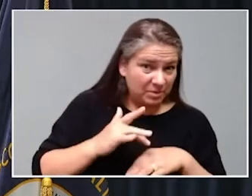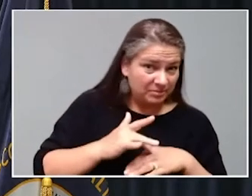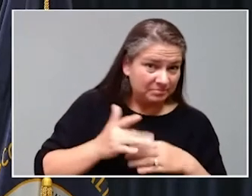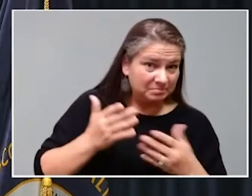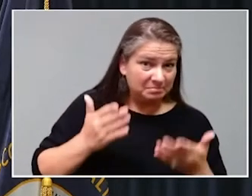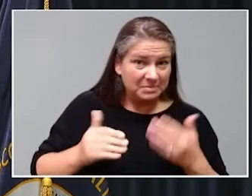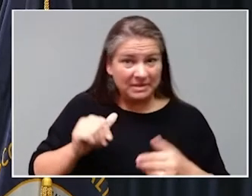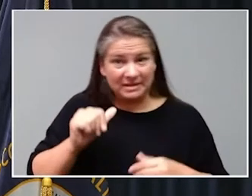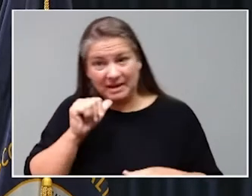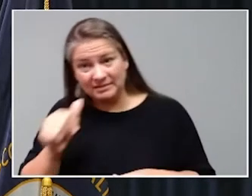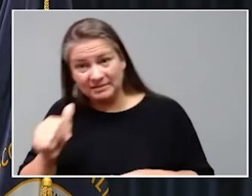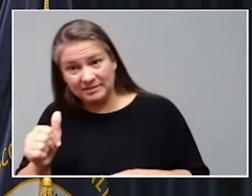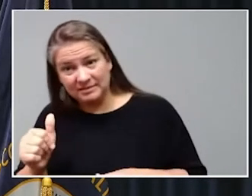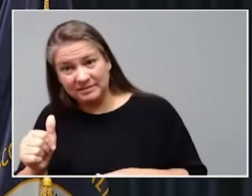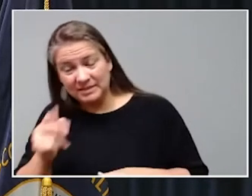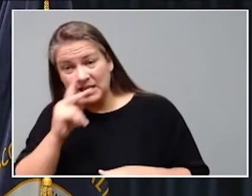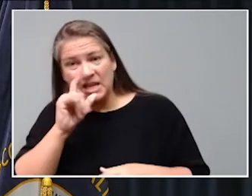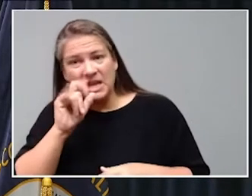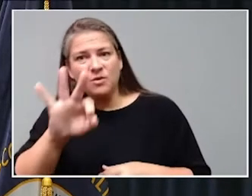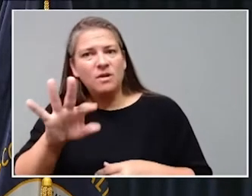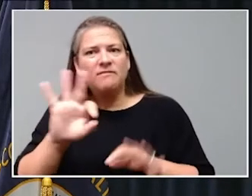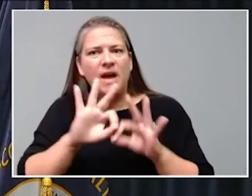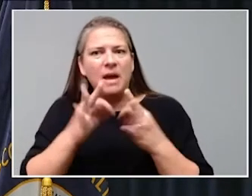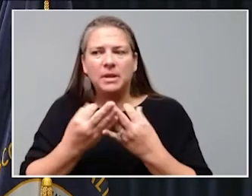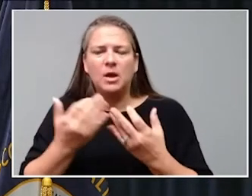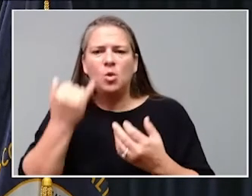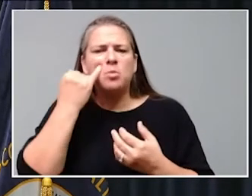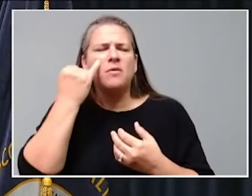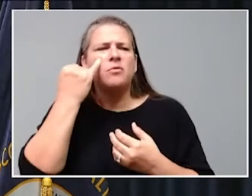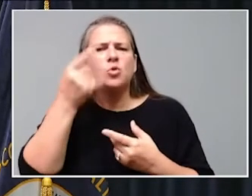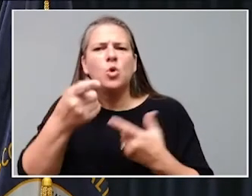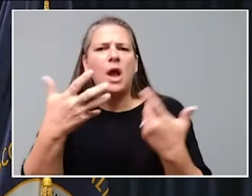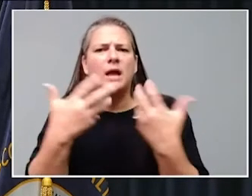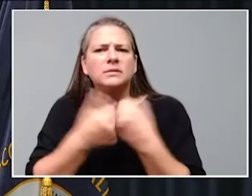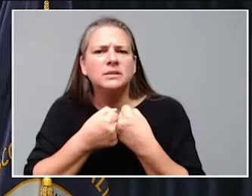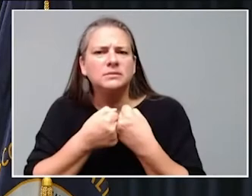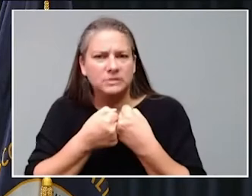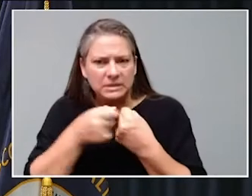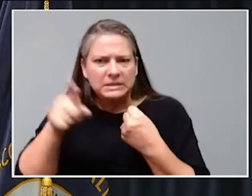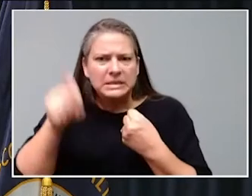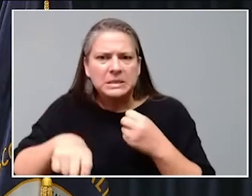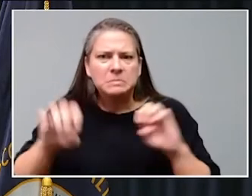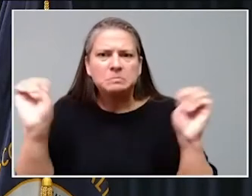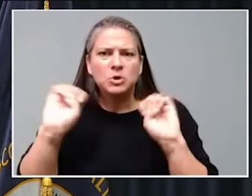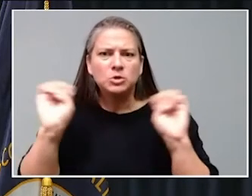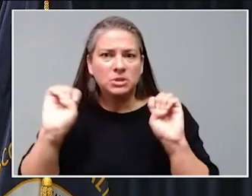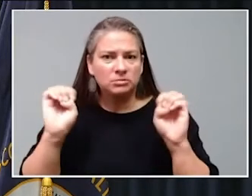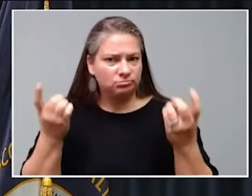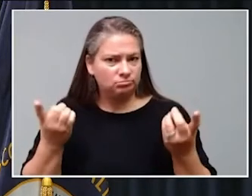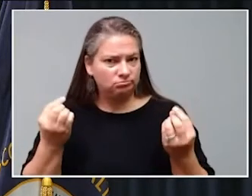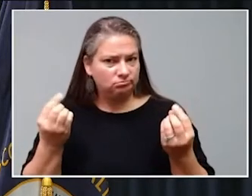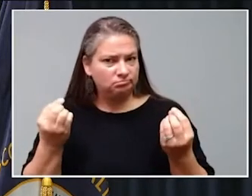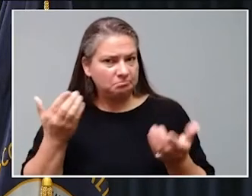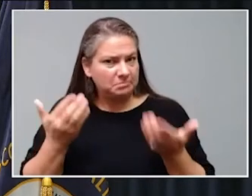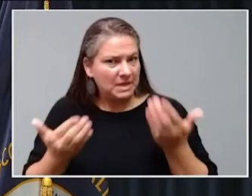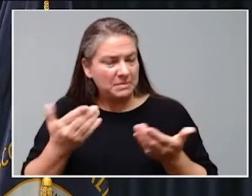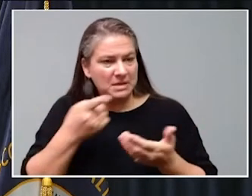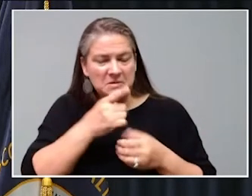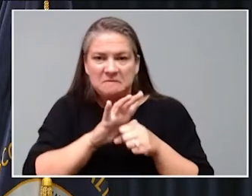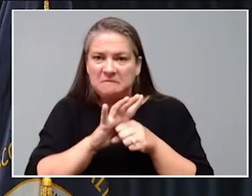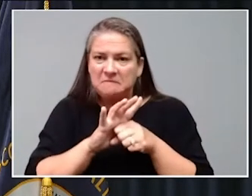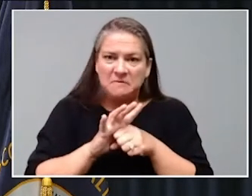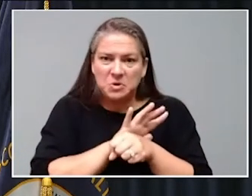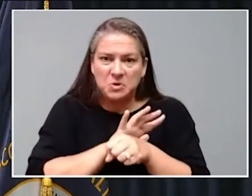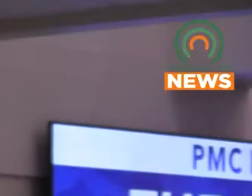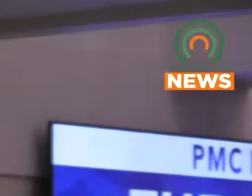it means if you were in a car accident today and you need emergency treatment, that that emergency room has never been more full than it is